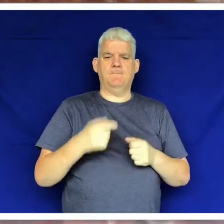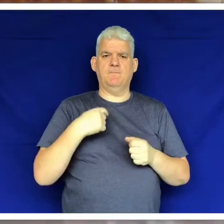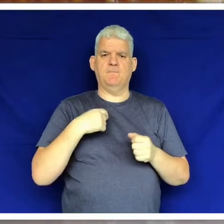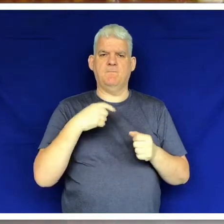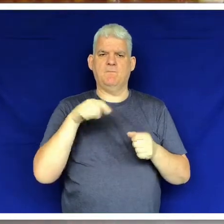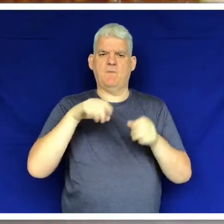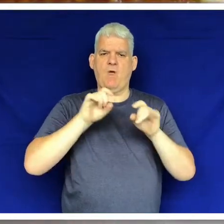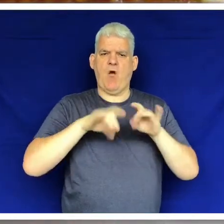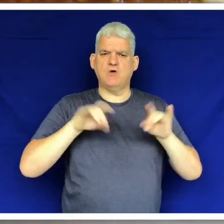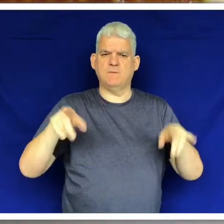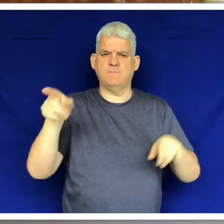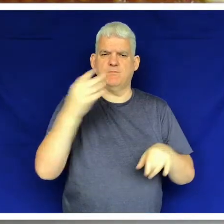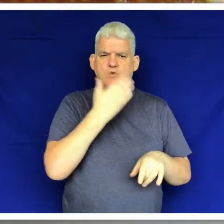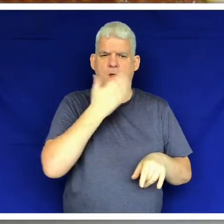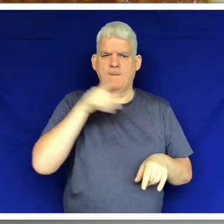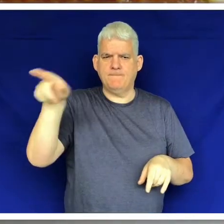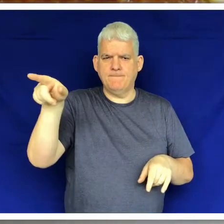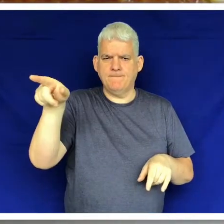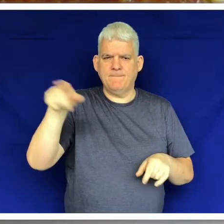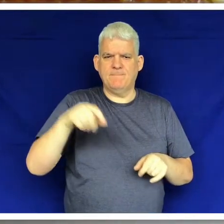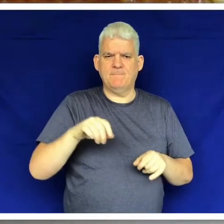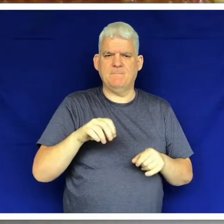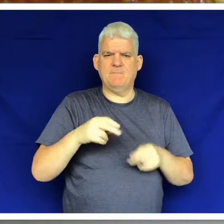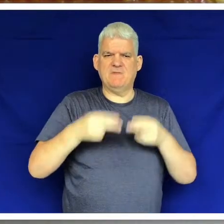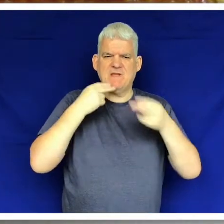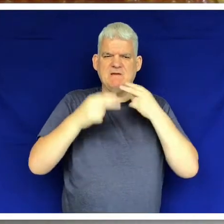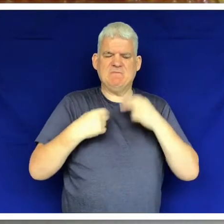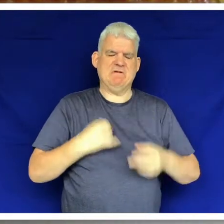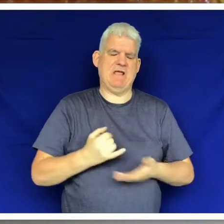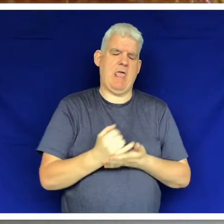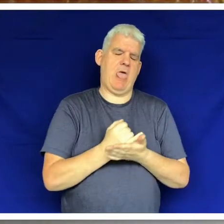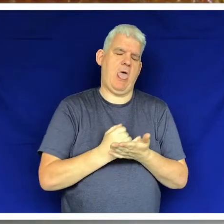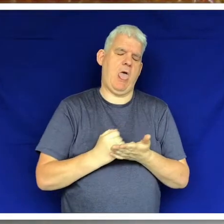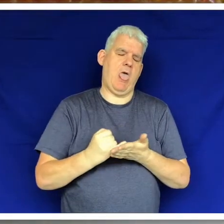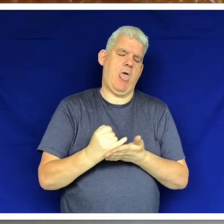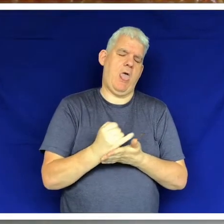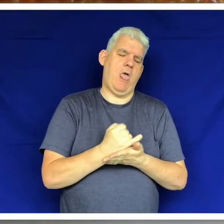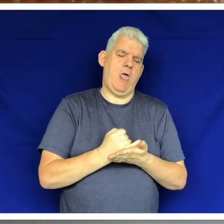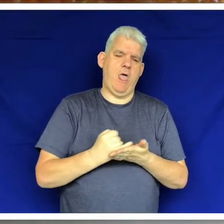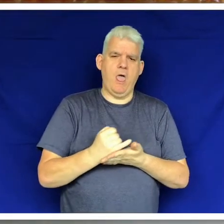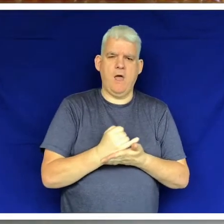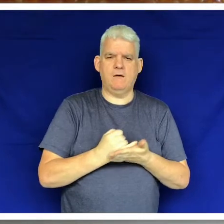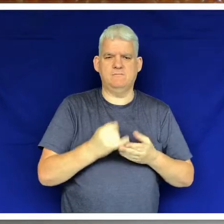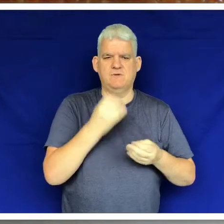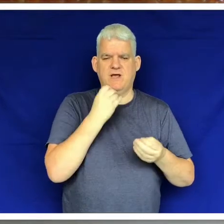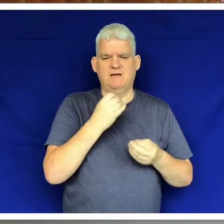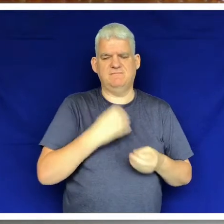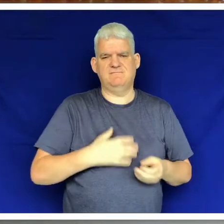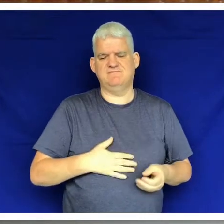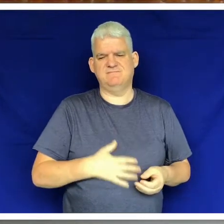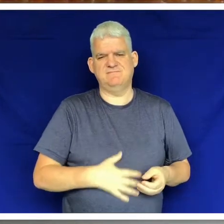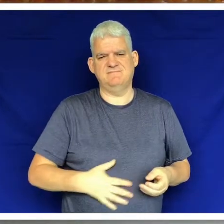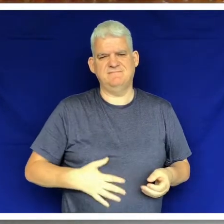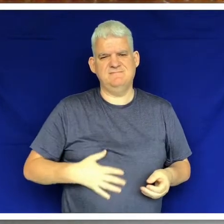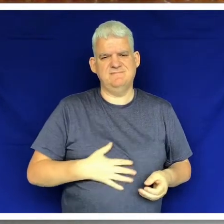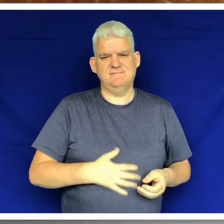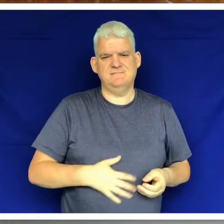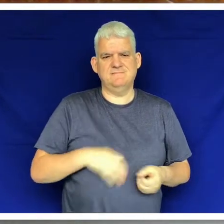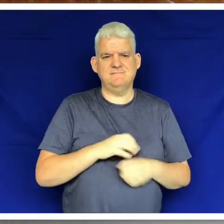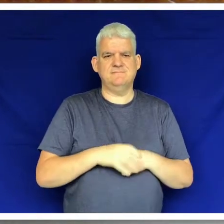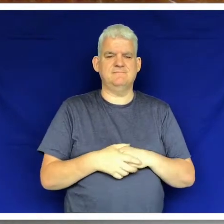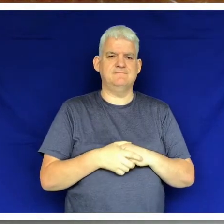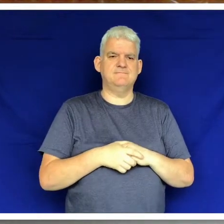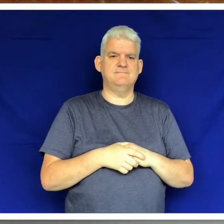While we were in Australia we stayed at a school. The food there was horrible, we didn't like it at all. It made our stomachs turn.